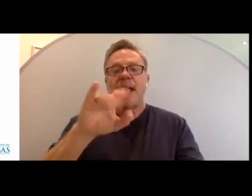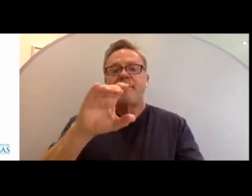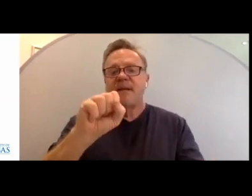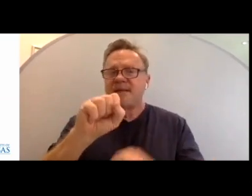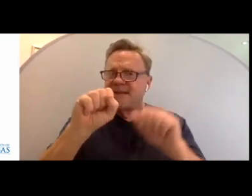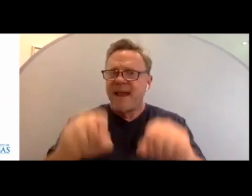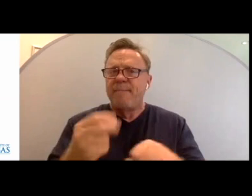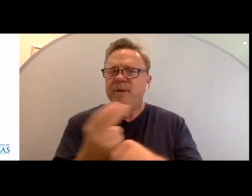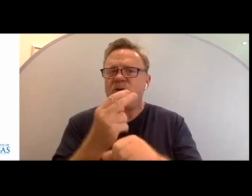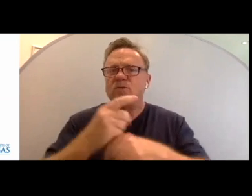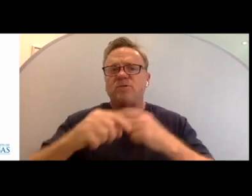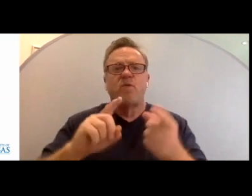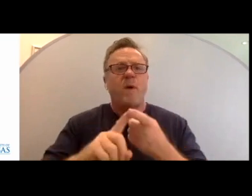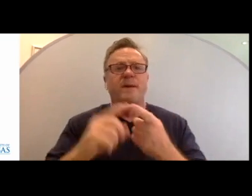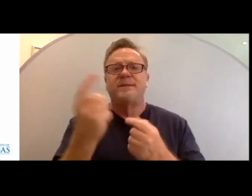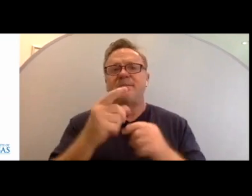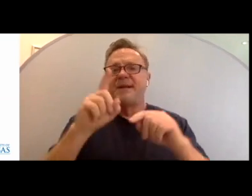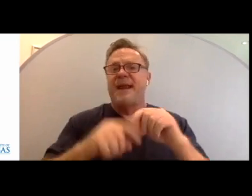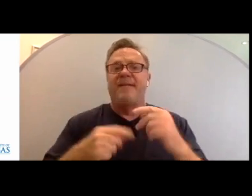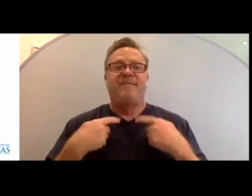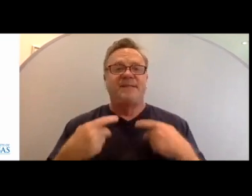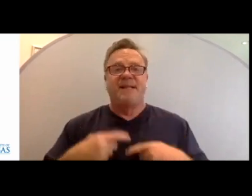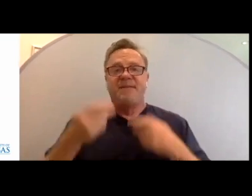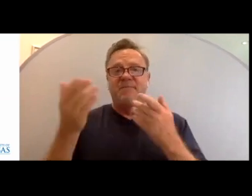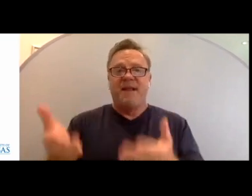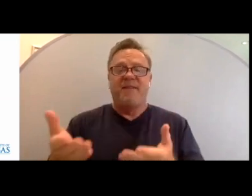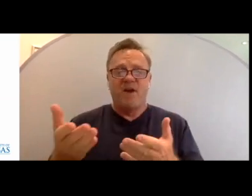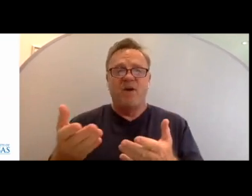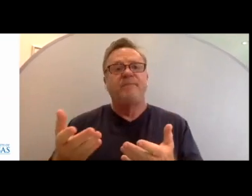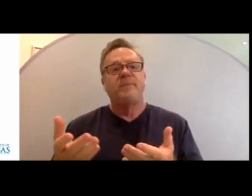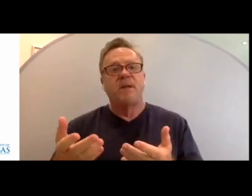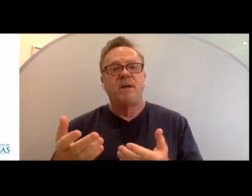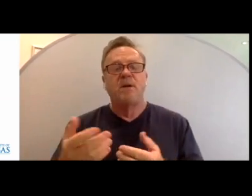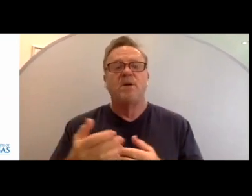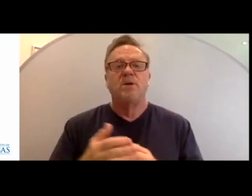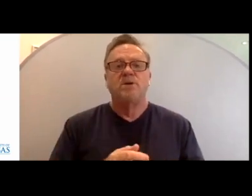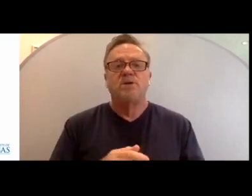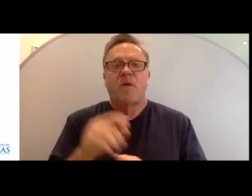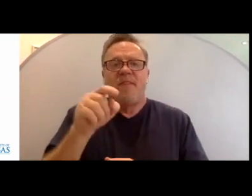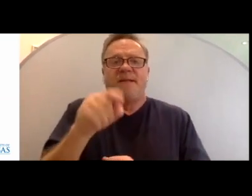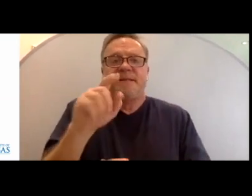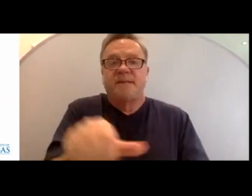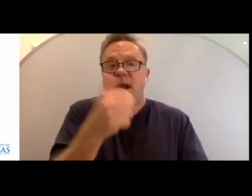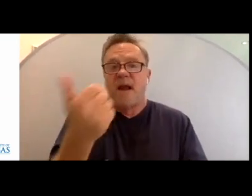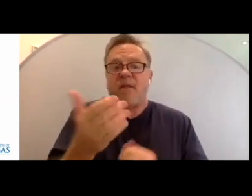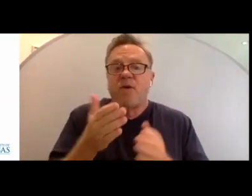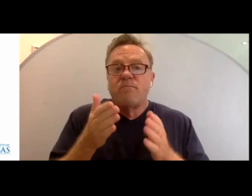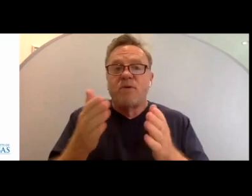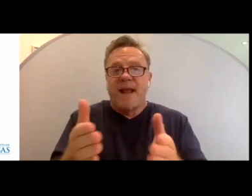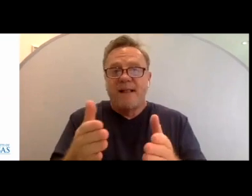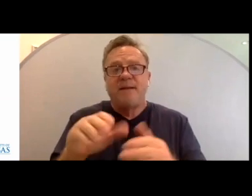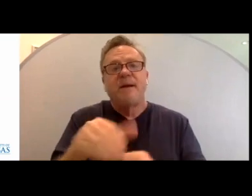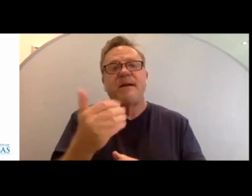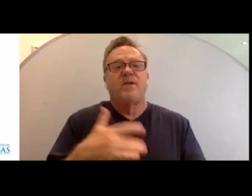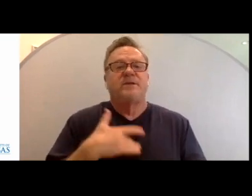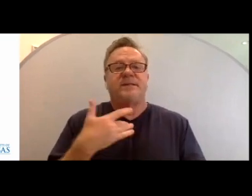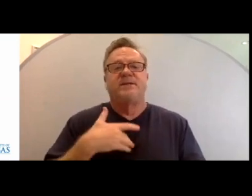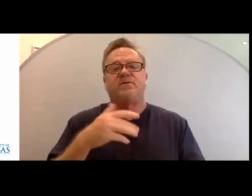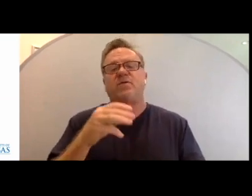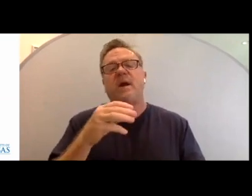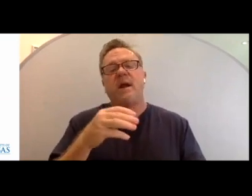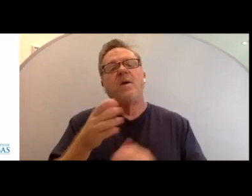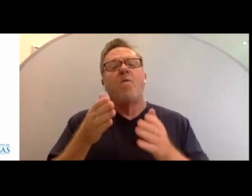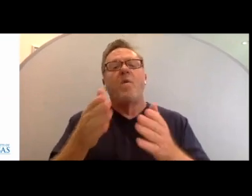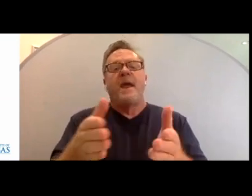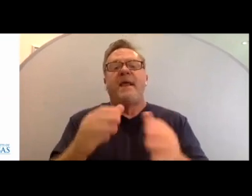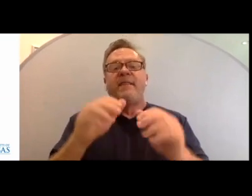when one cannot be physically present. And so this is another modality, another sensory modality, that